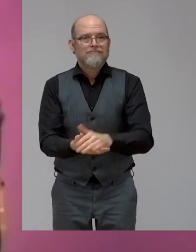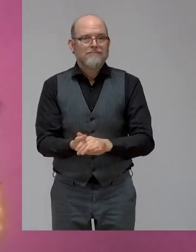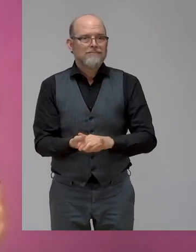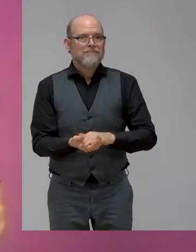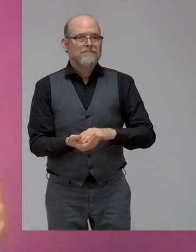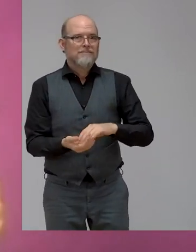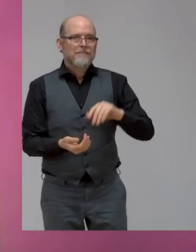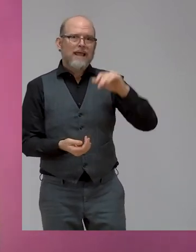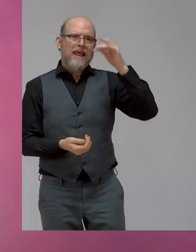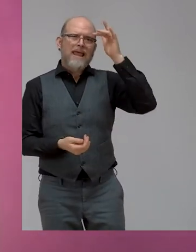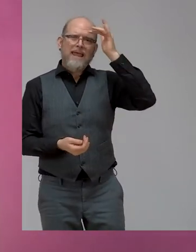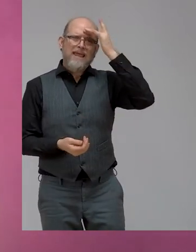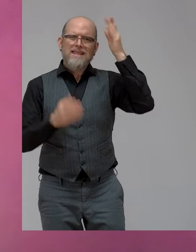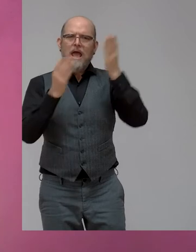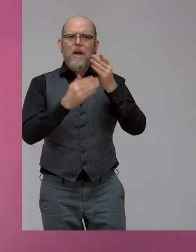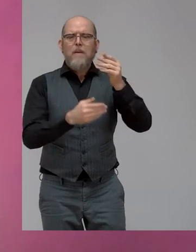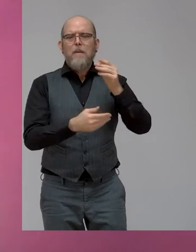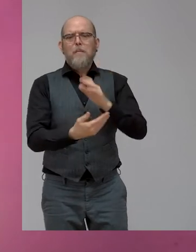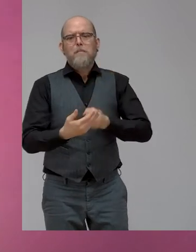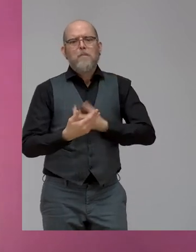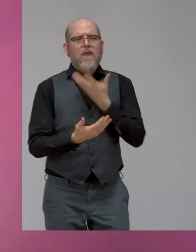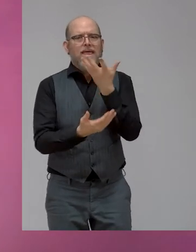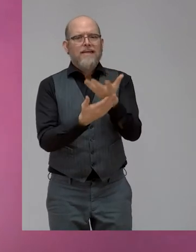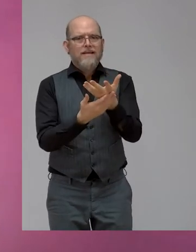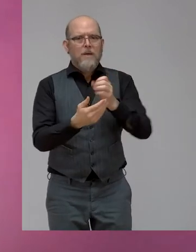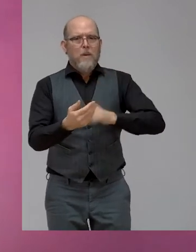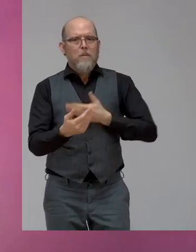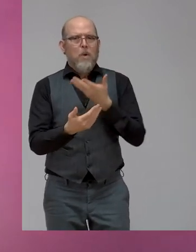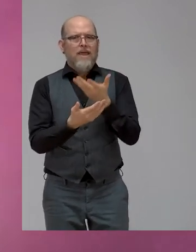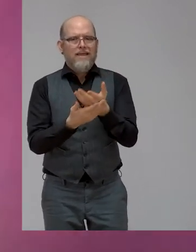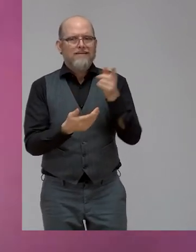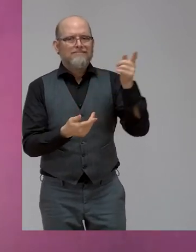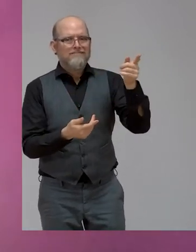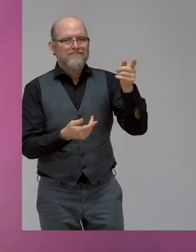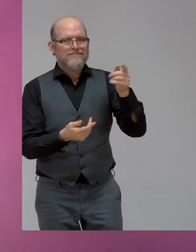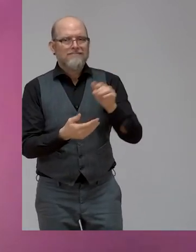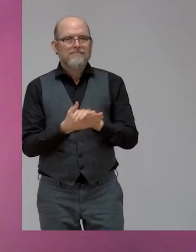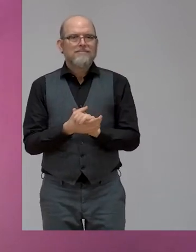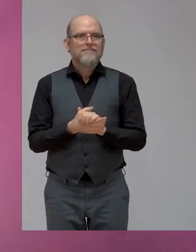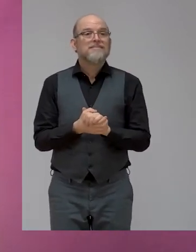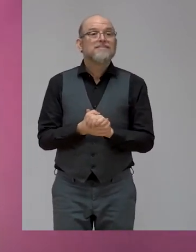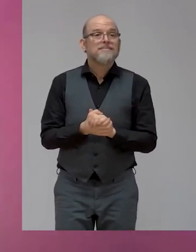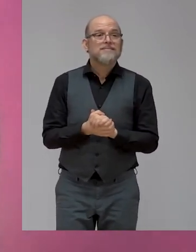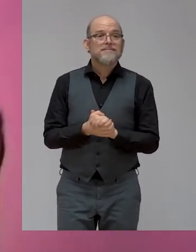poem, Mikhail. I'm not going to quote pages. But it's this.